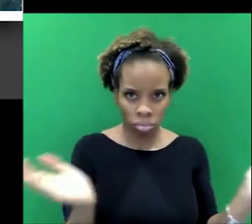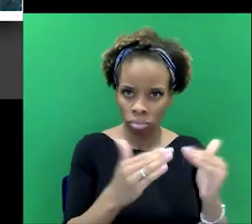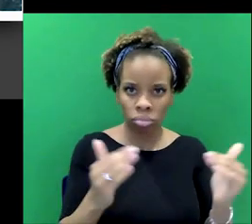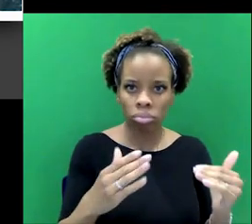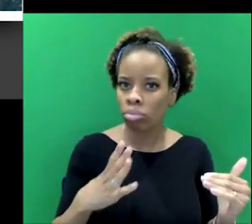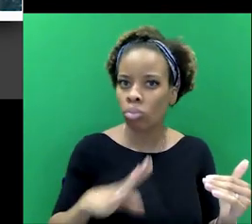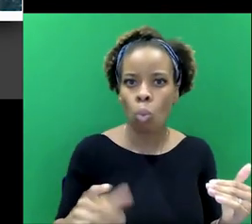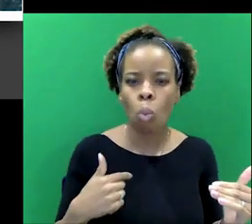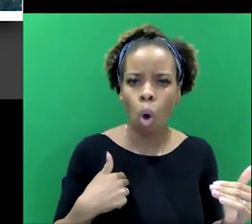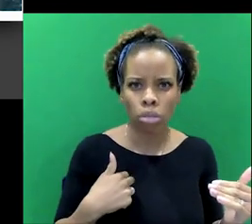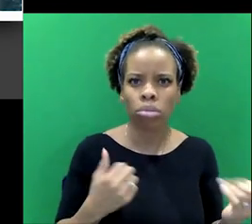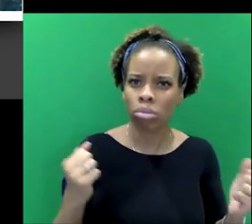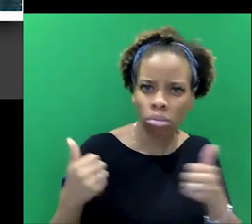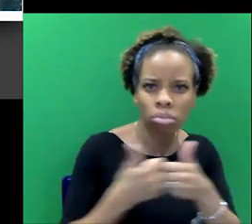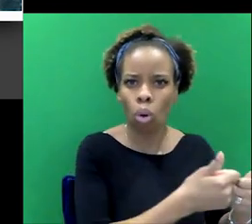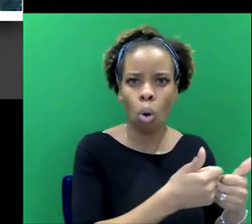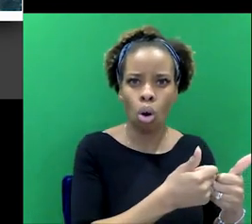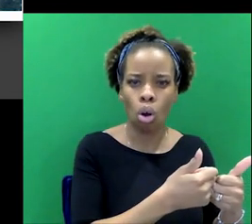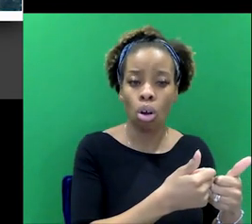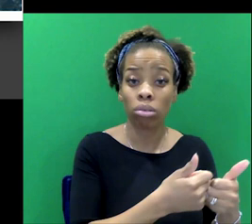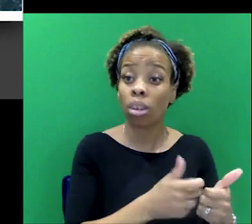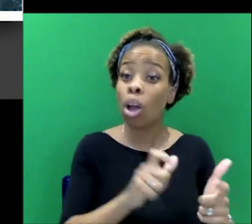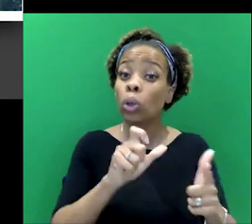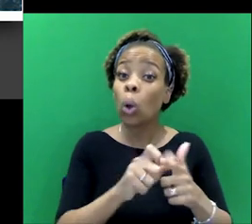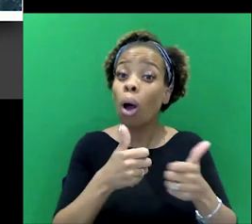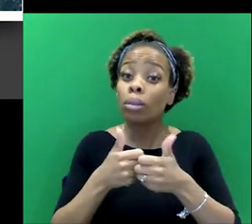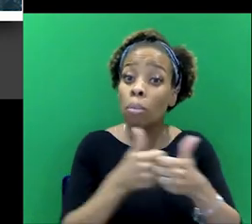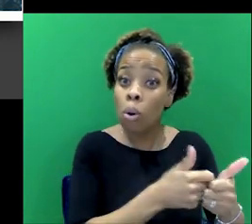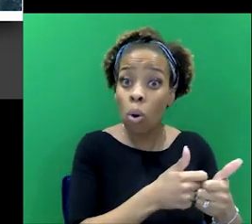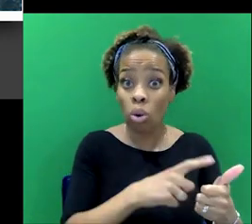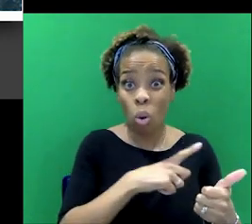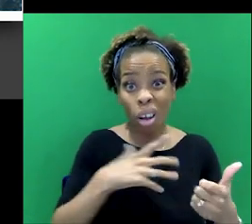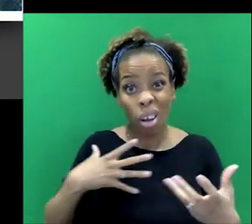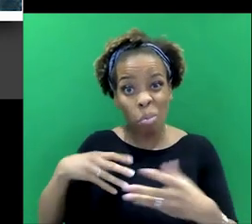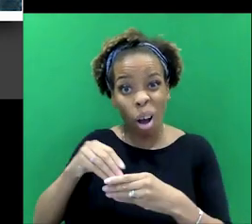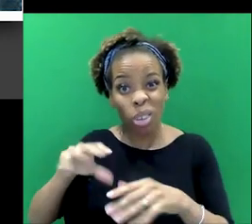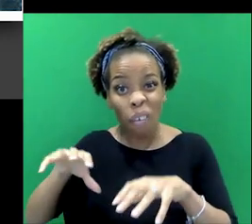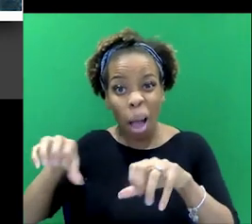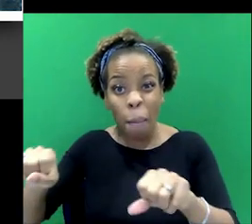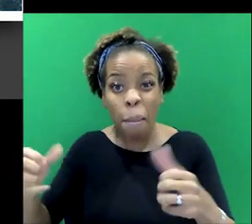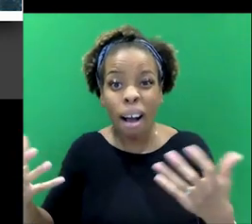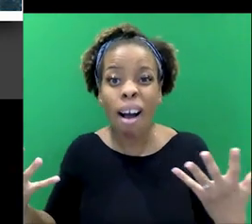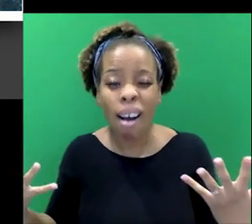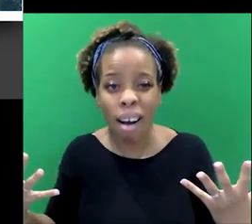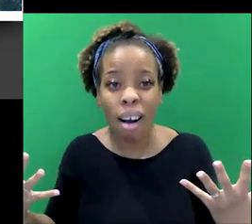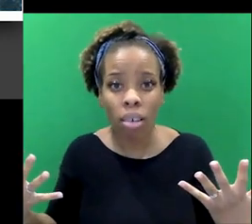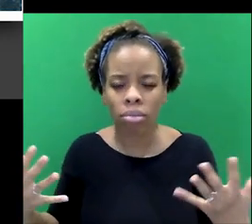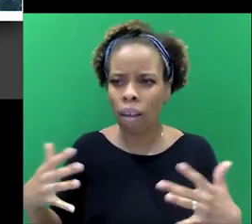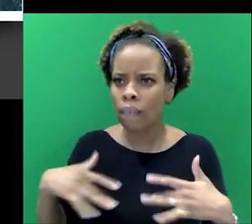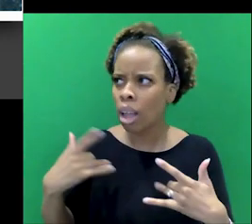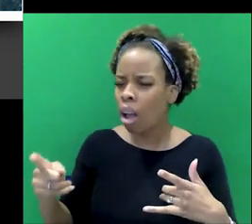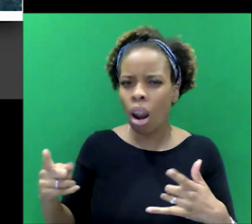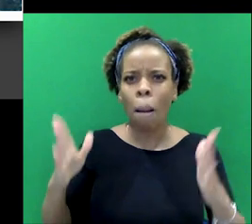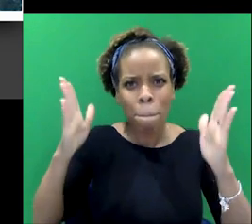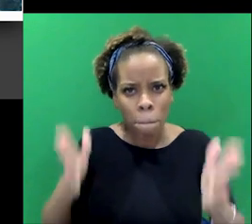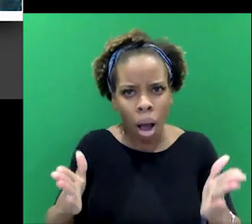you know, he has to back this. And in a sense, he is backing it because he is part of empire, because, you know, they feel that this is the good that has